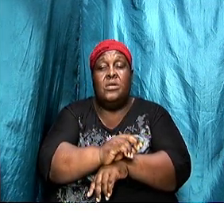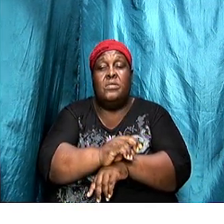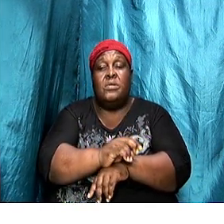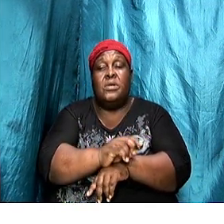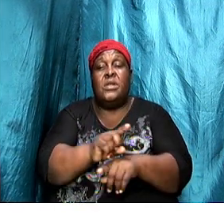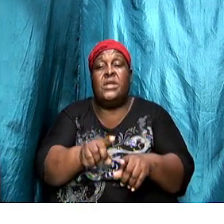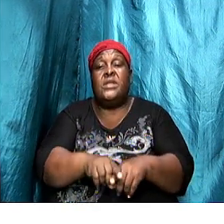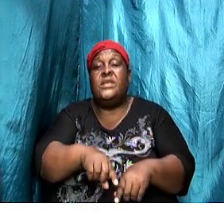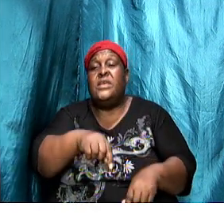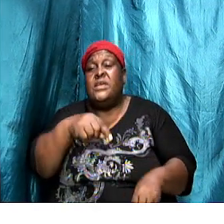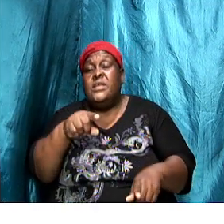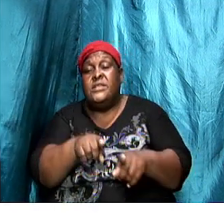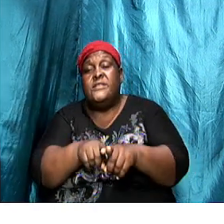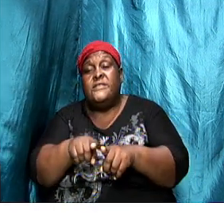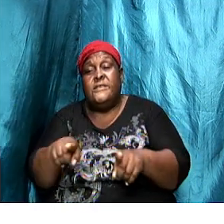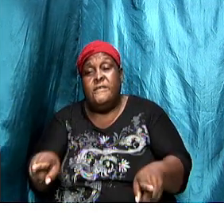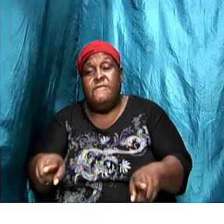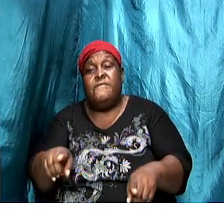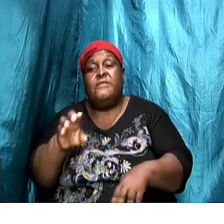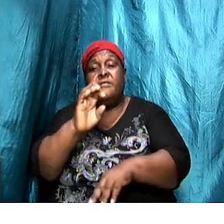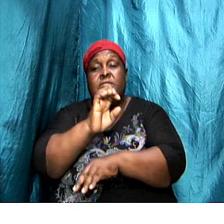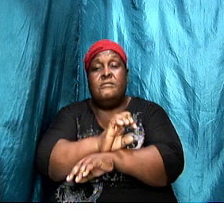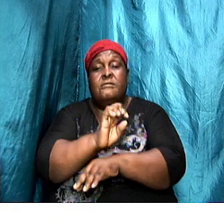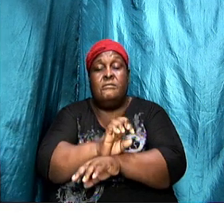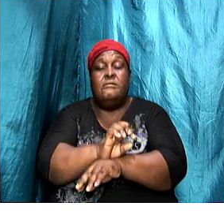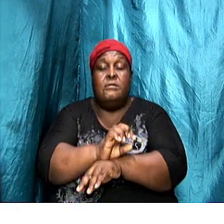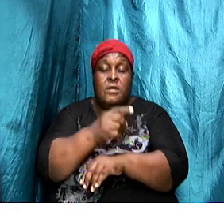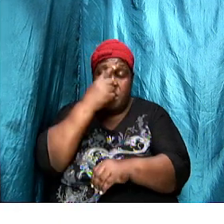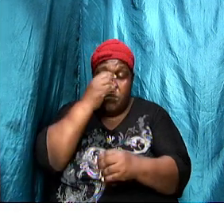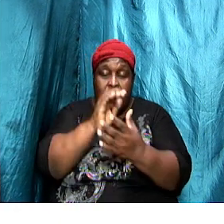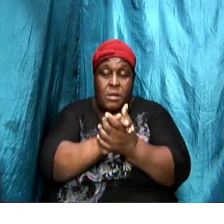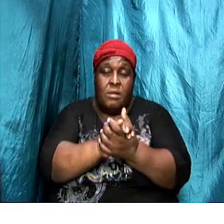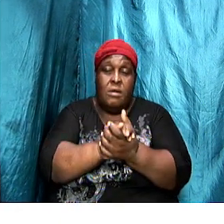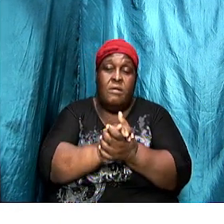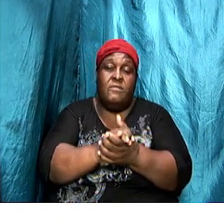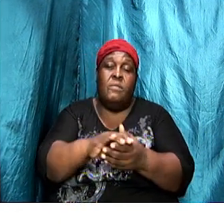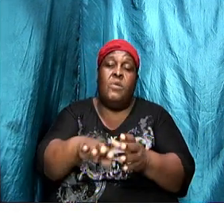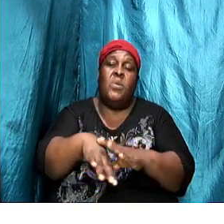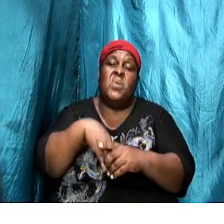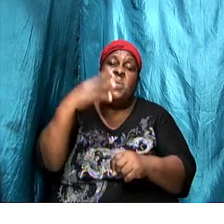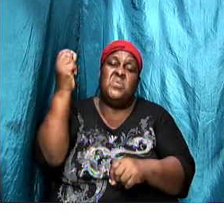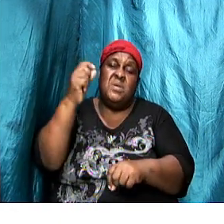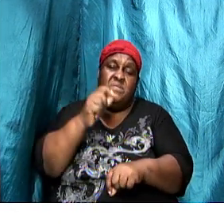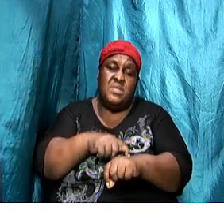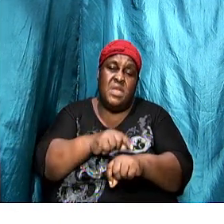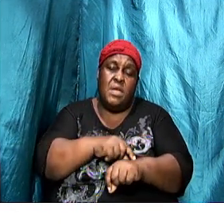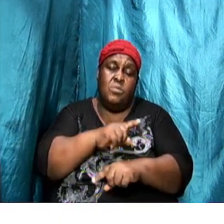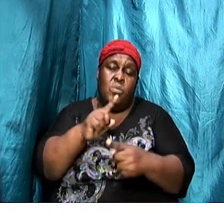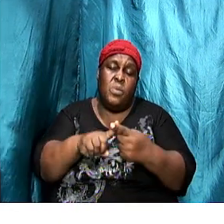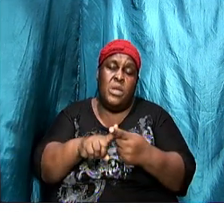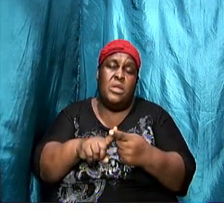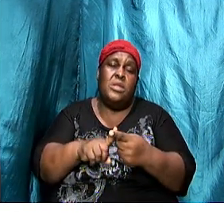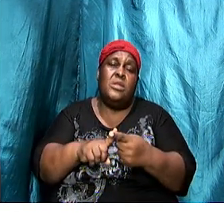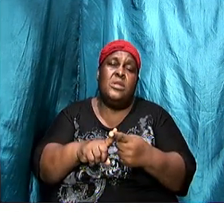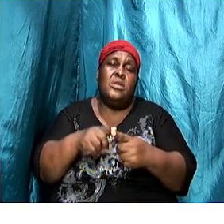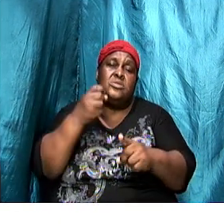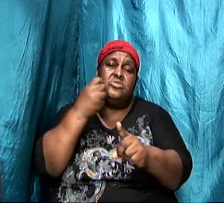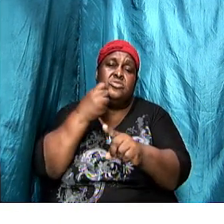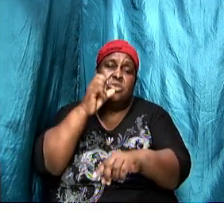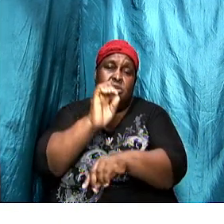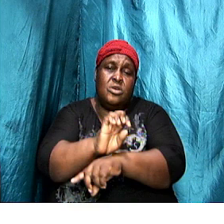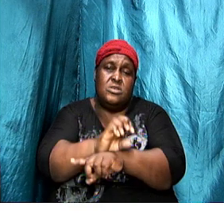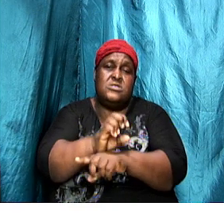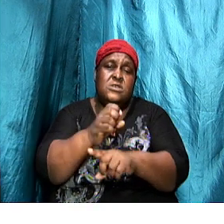believed to have come out of the Smyrna period when the church was persecuted and come into a period